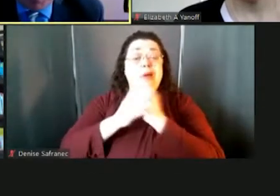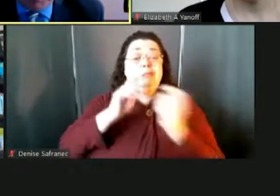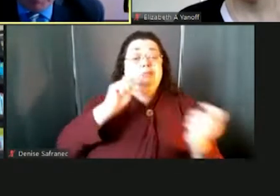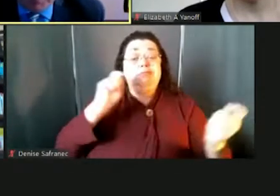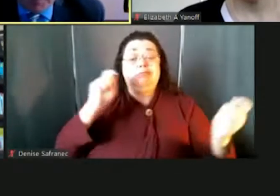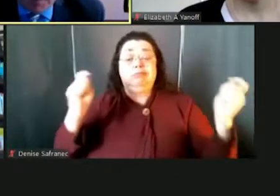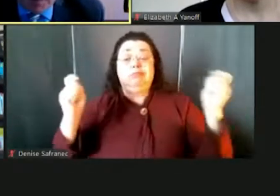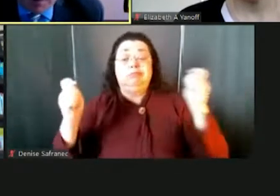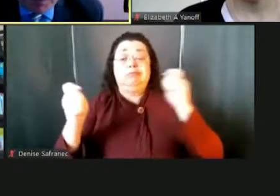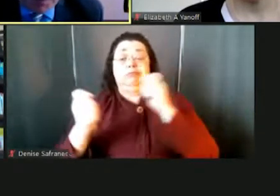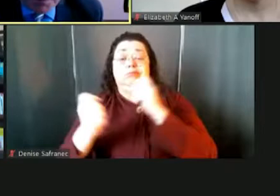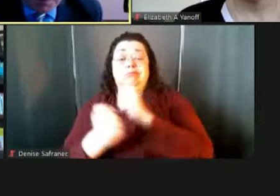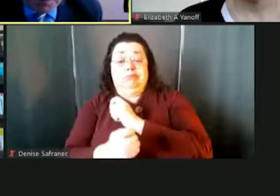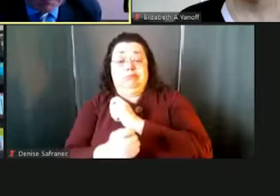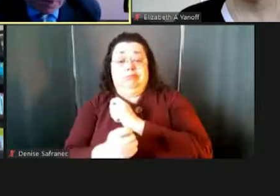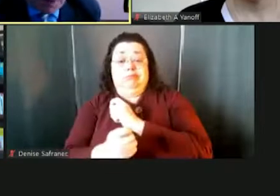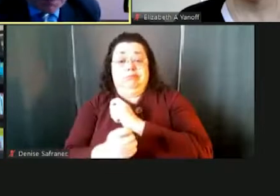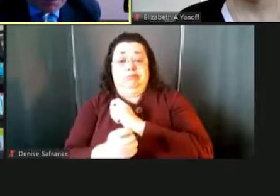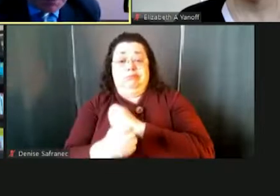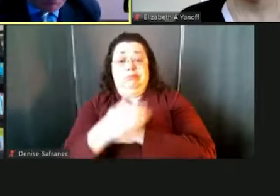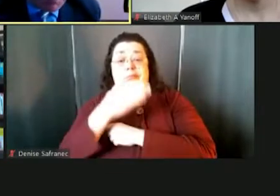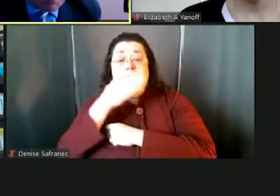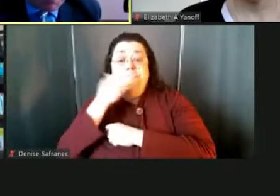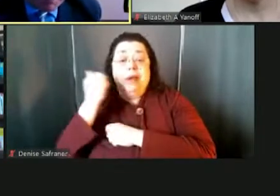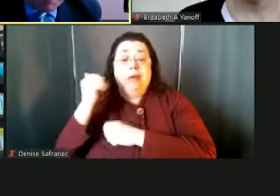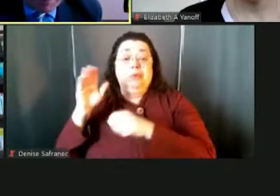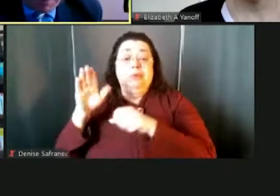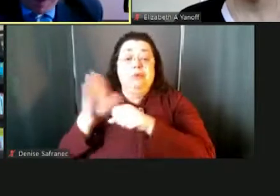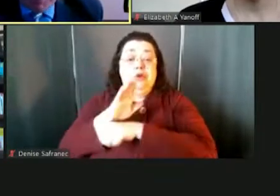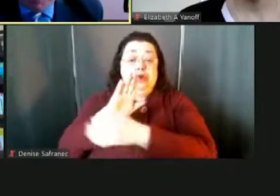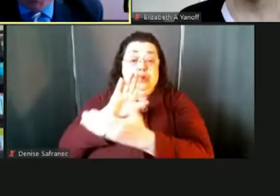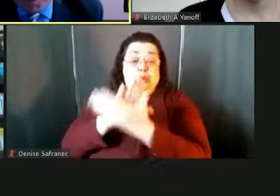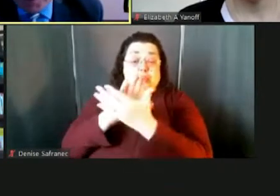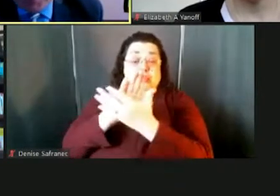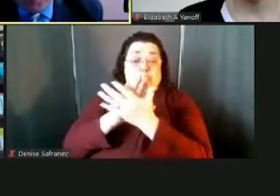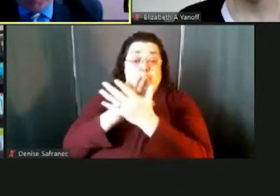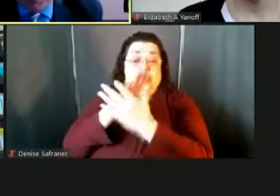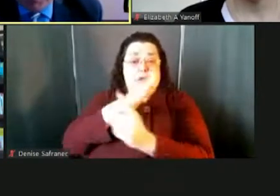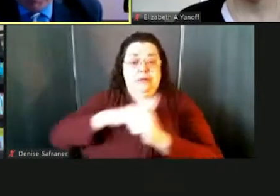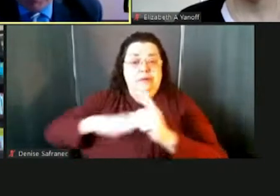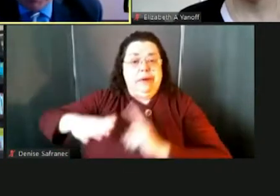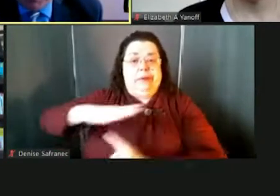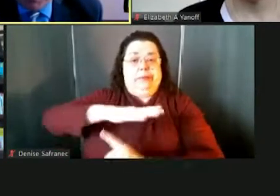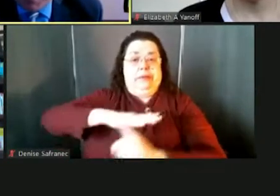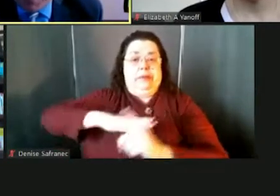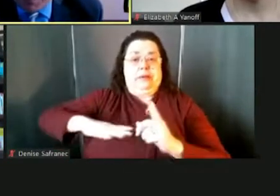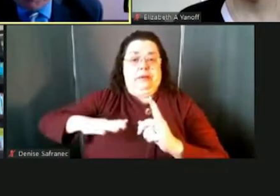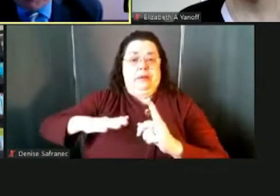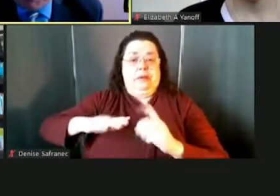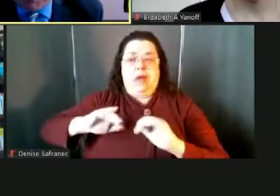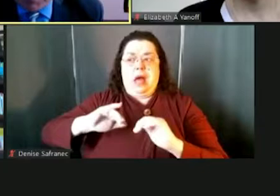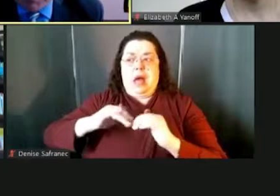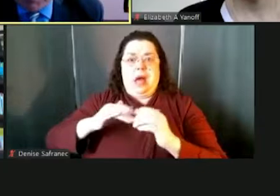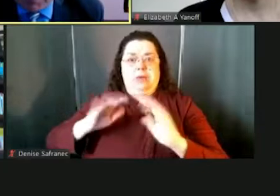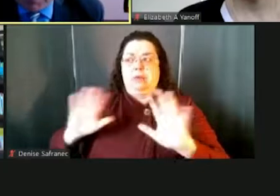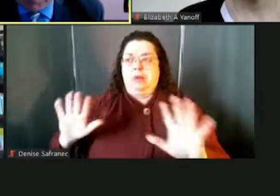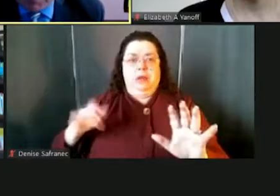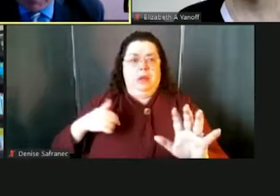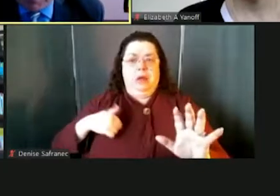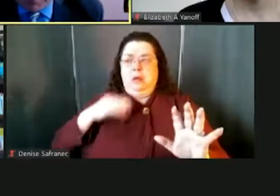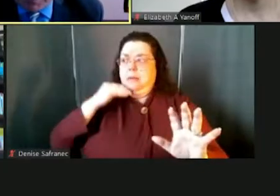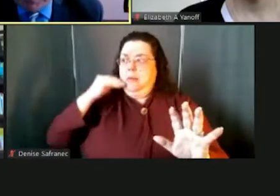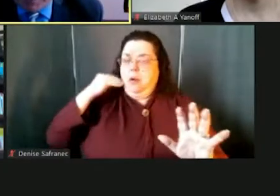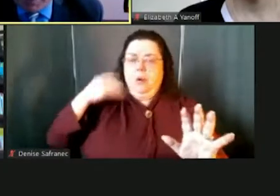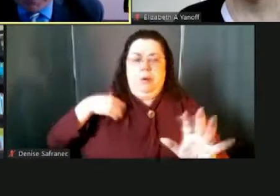we hope will be a full school environment in September. How do they adjust to coming off of a very difficult